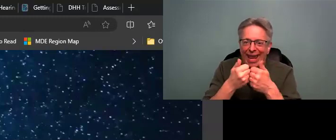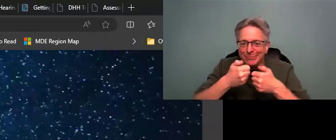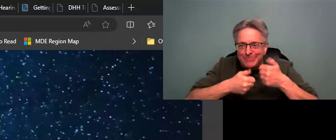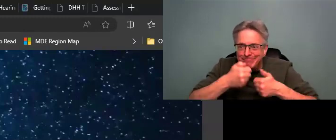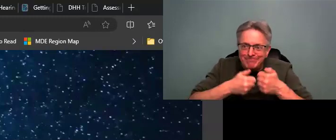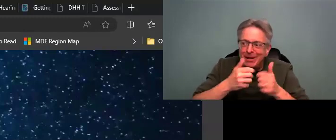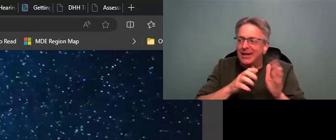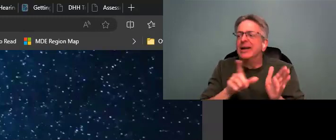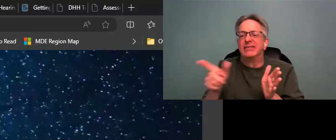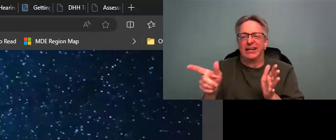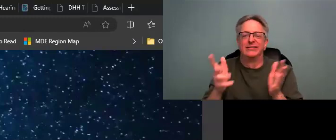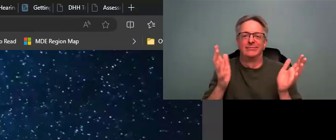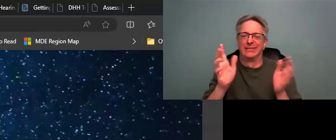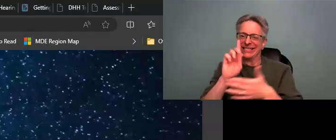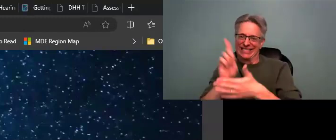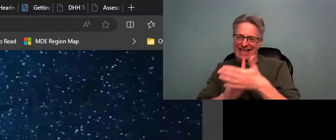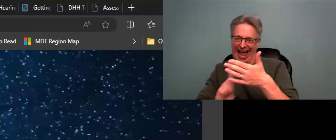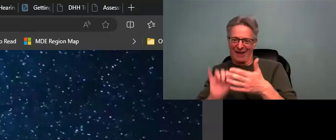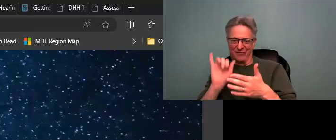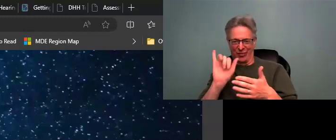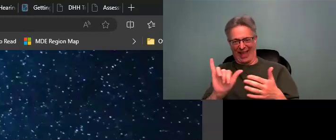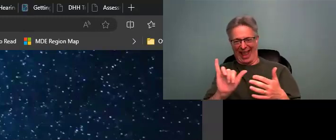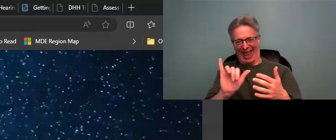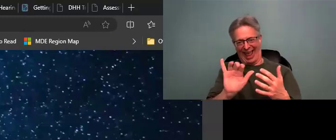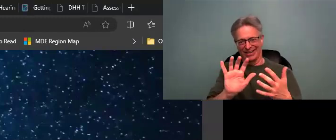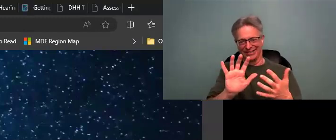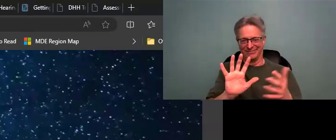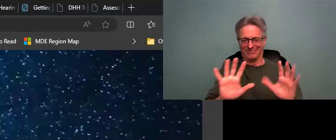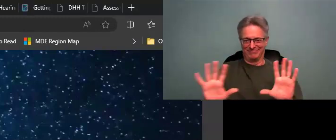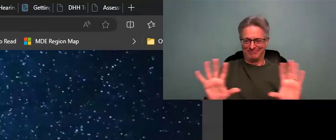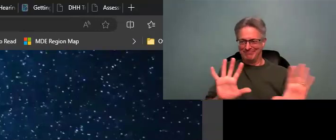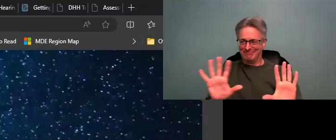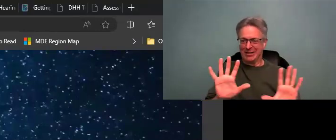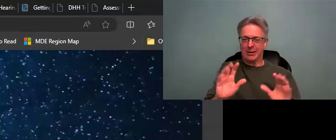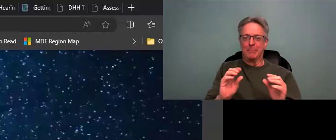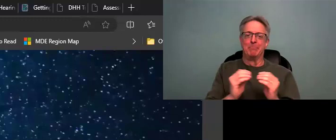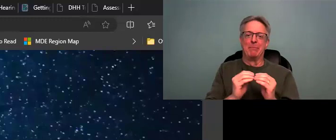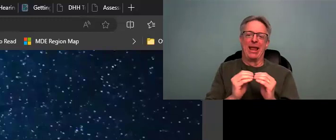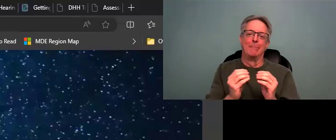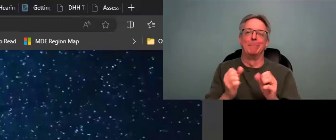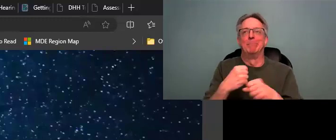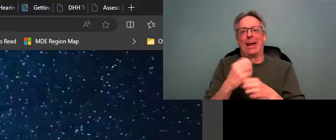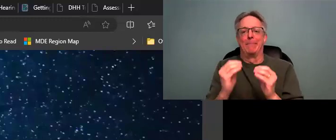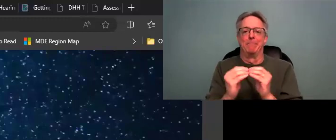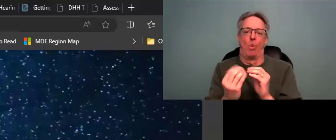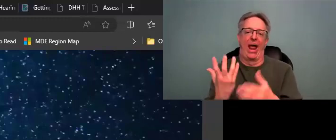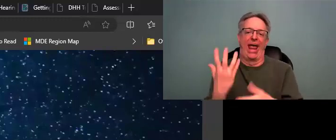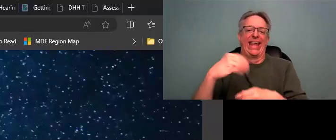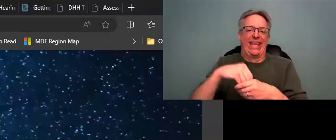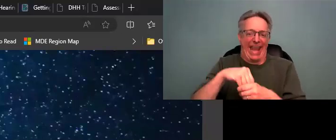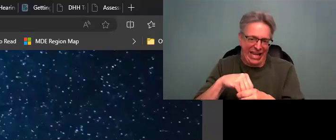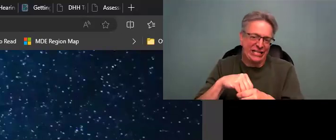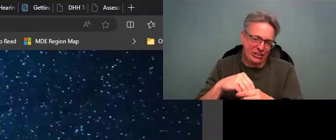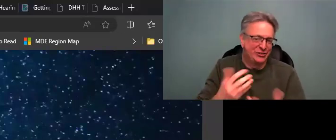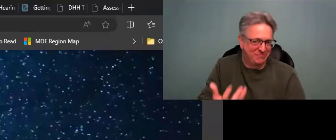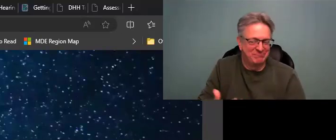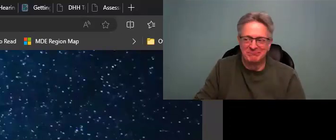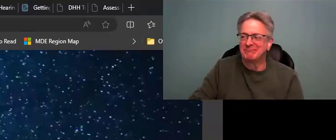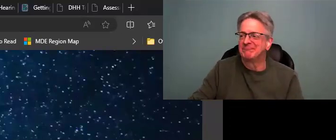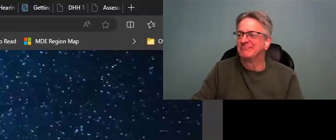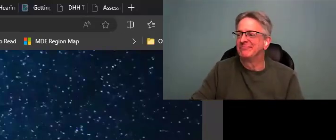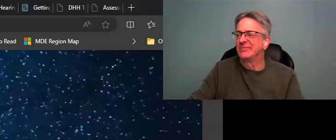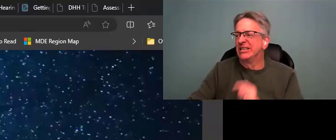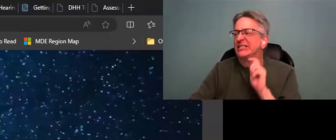now are very into, uh, video games. So this is a great way, to speak to that audience. It's designed that way to make it more